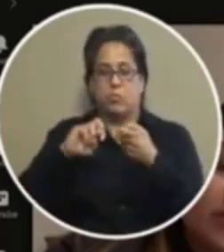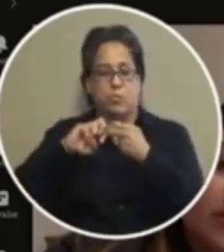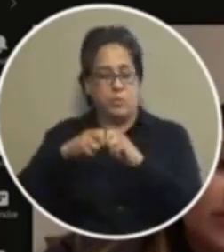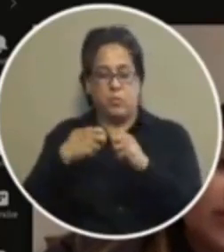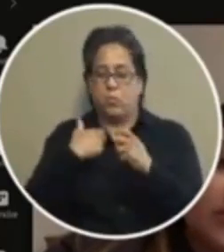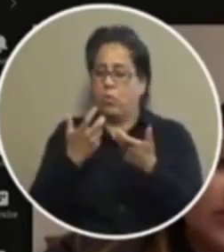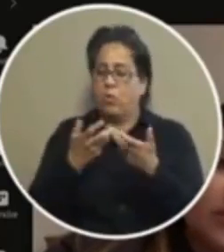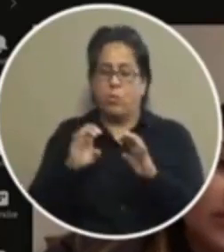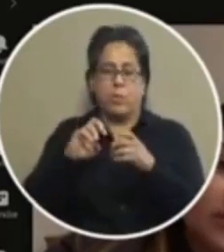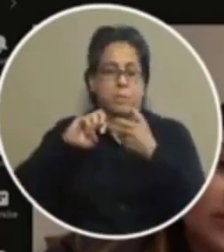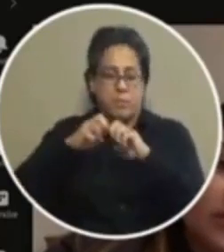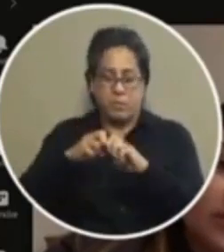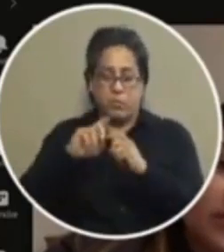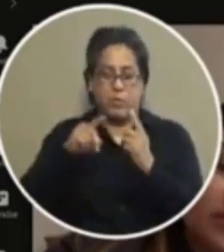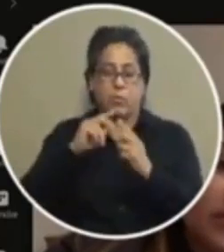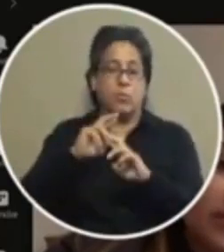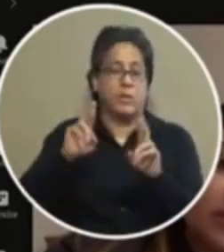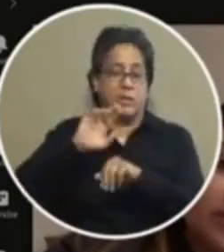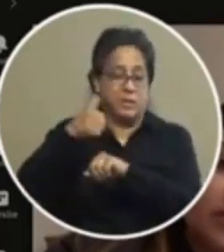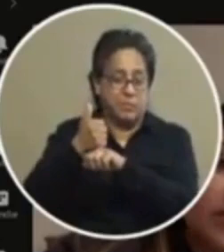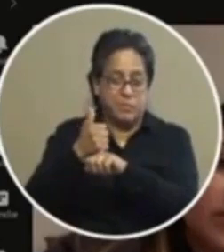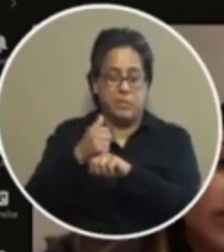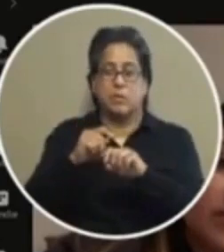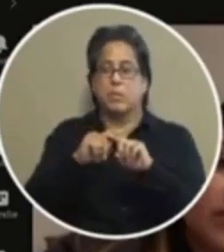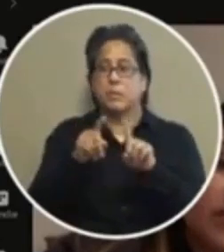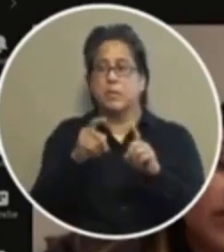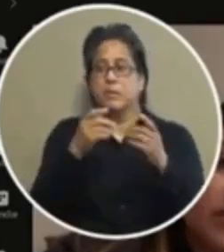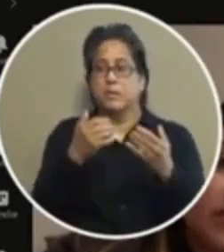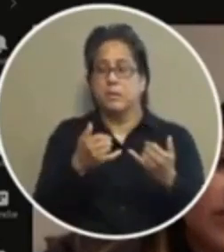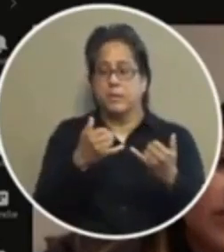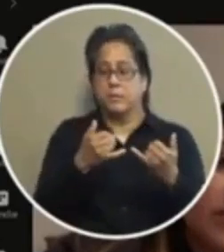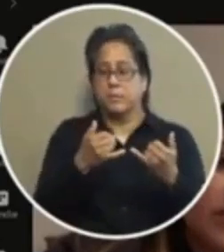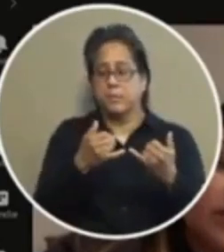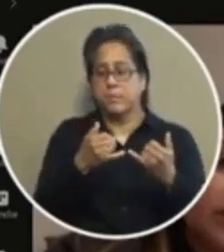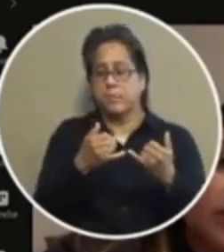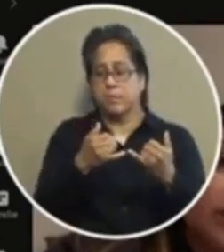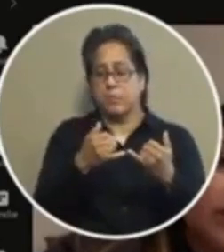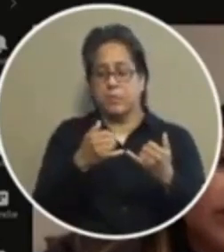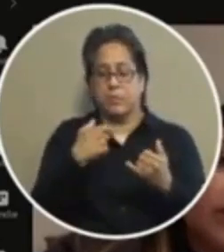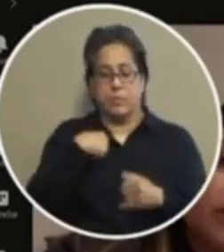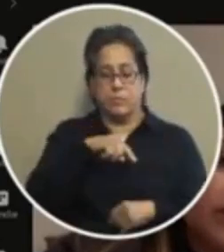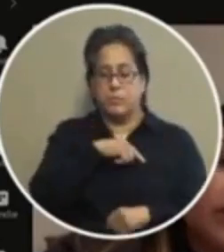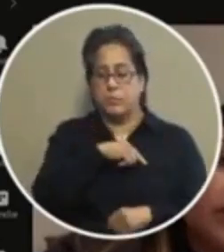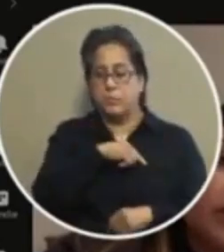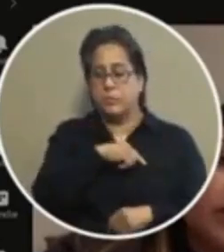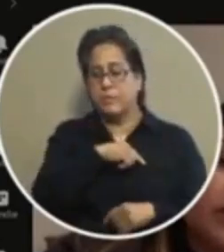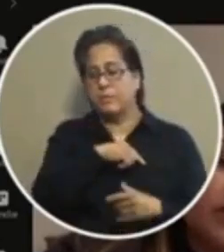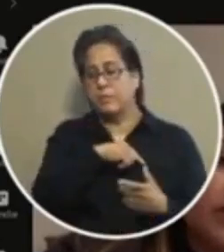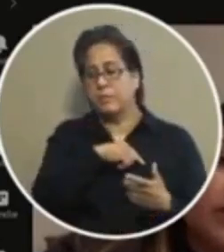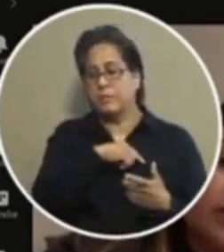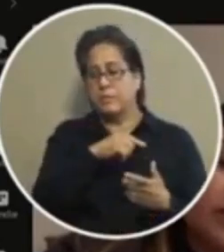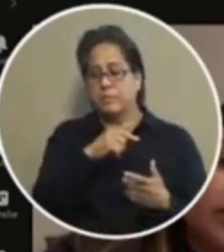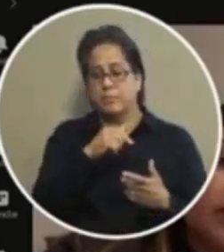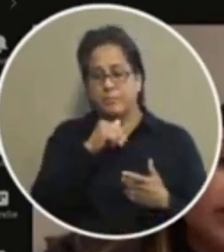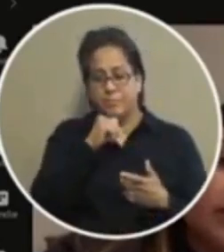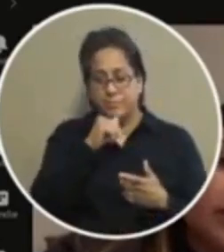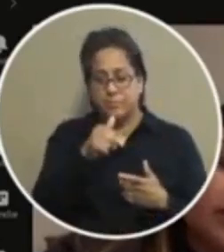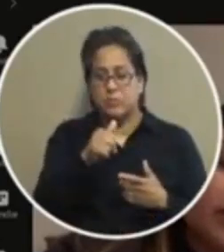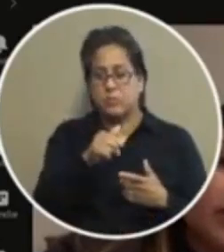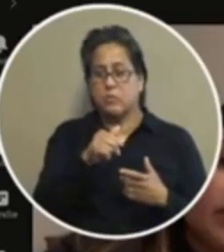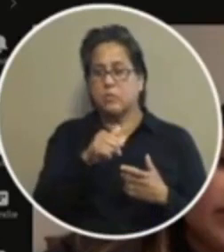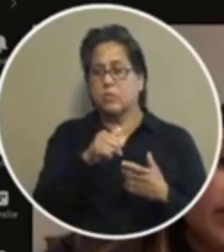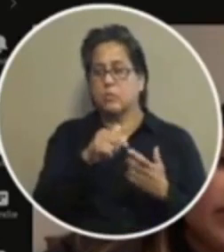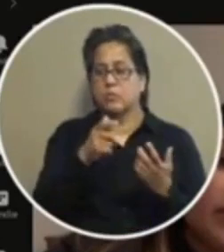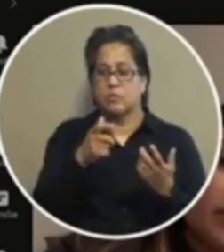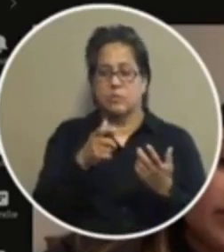altogether um this has evolved now it sounds like uh in that we don't um dismiss the